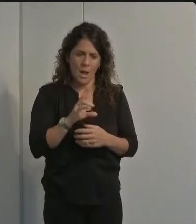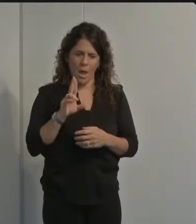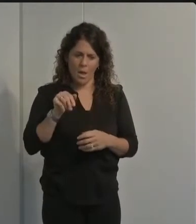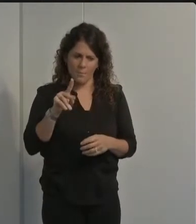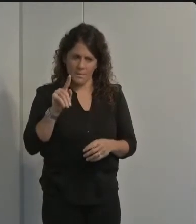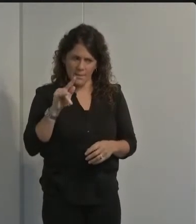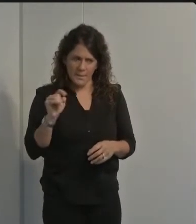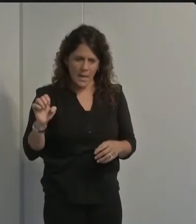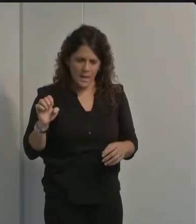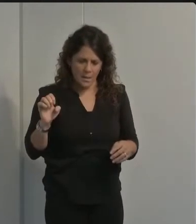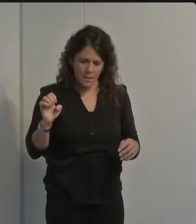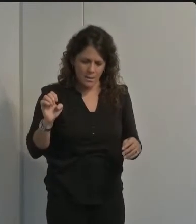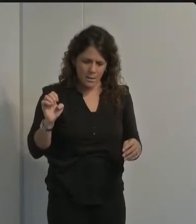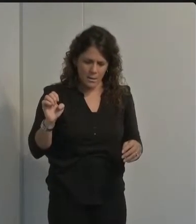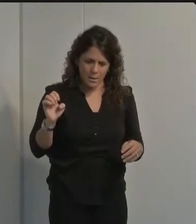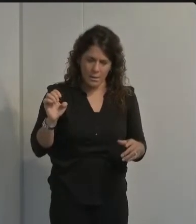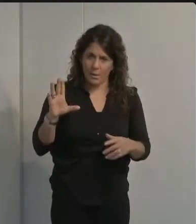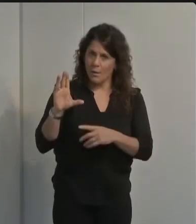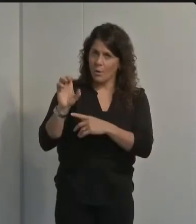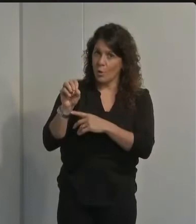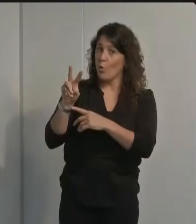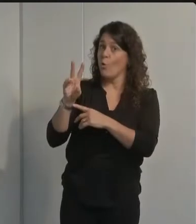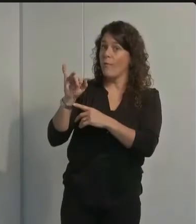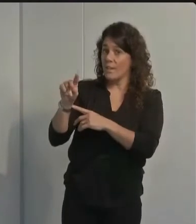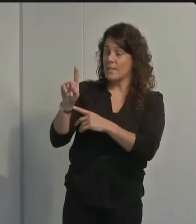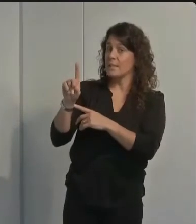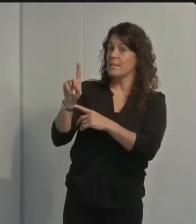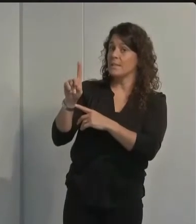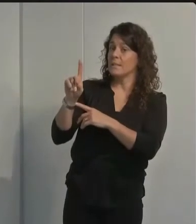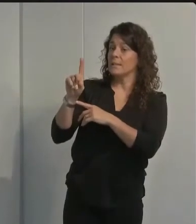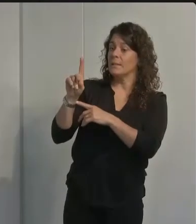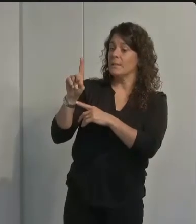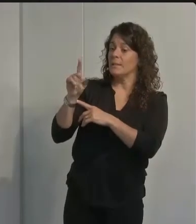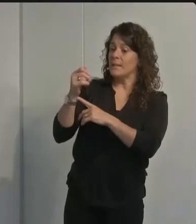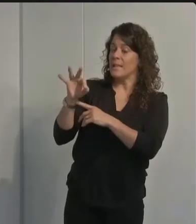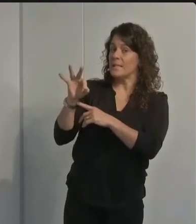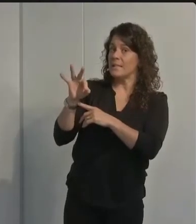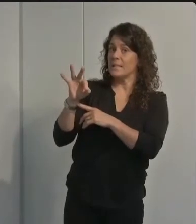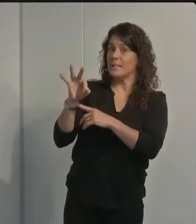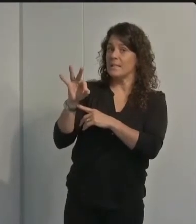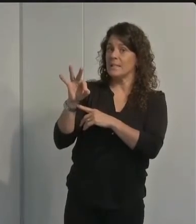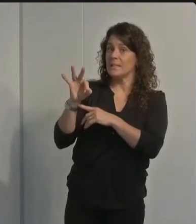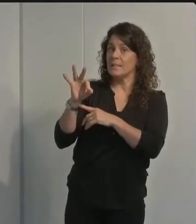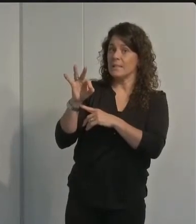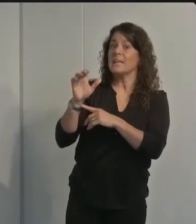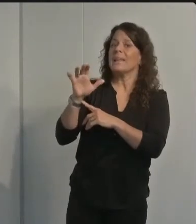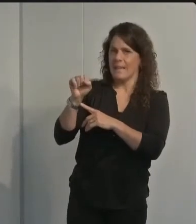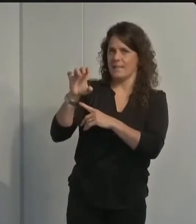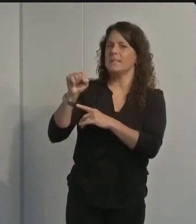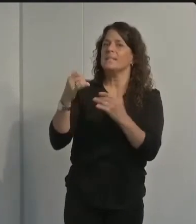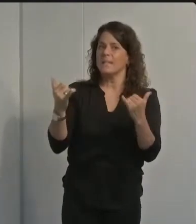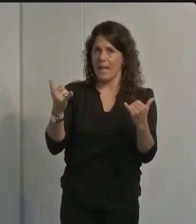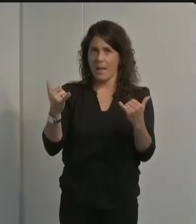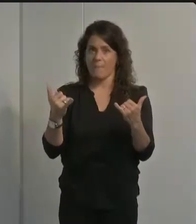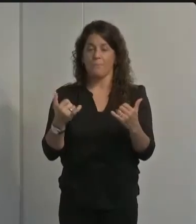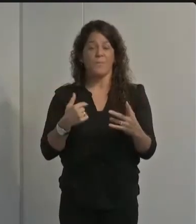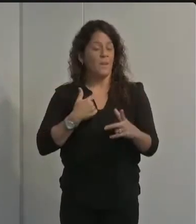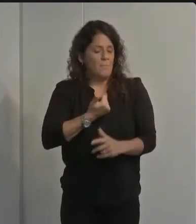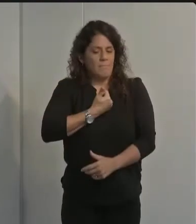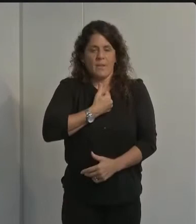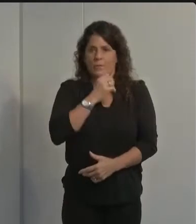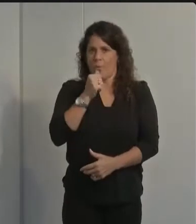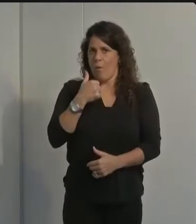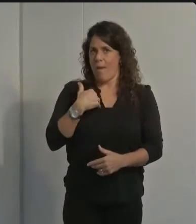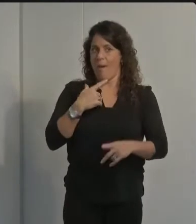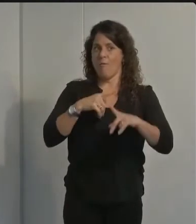for um covet cases today um i don't have the data in front of me and i know that our website uh data is